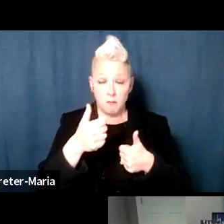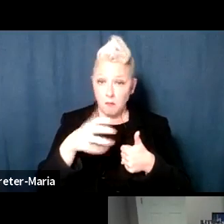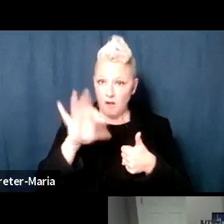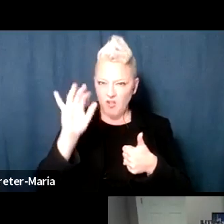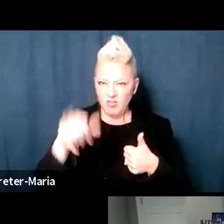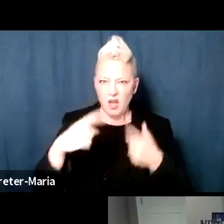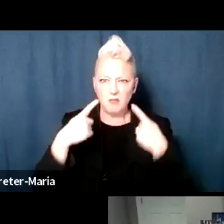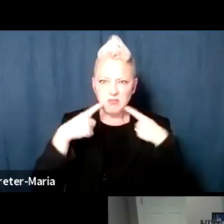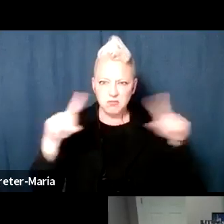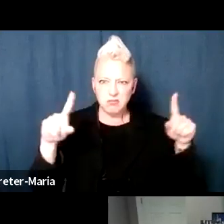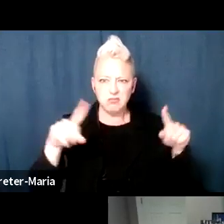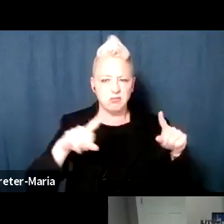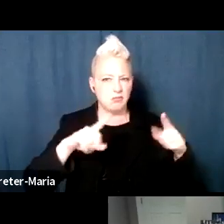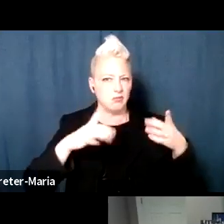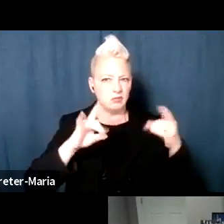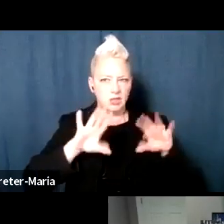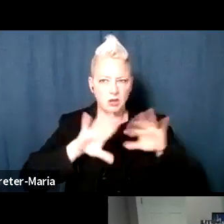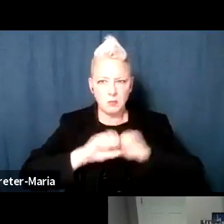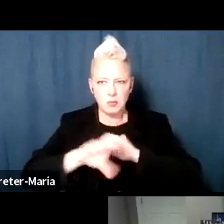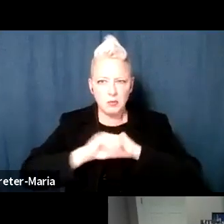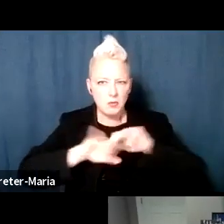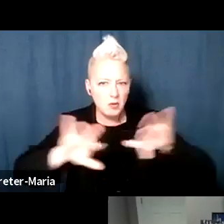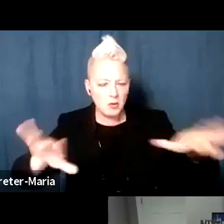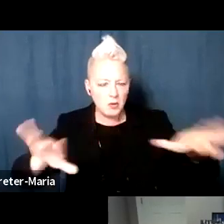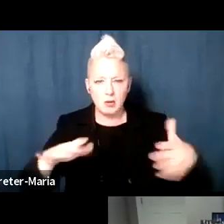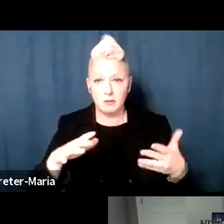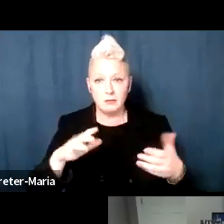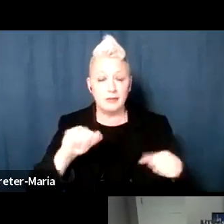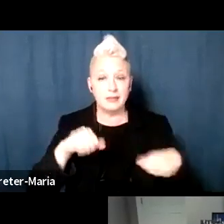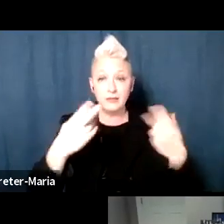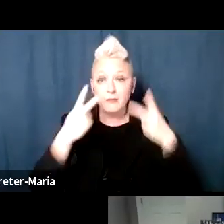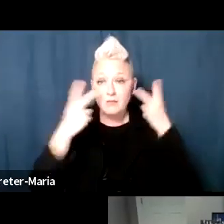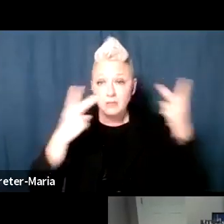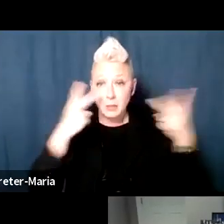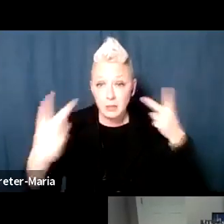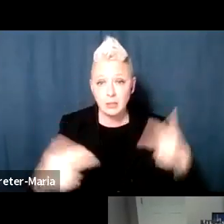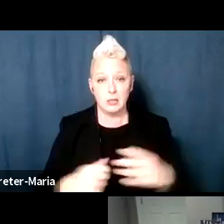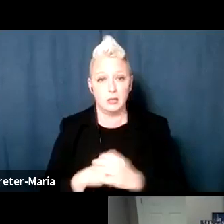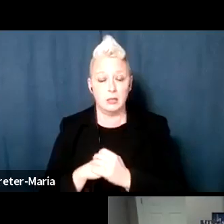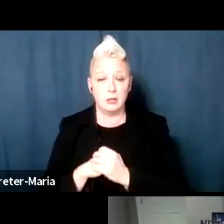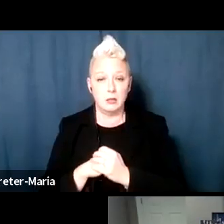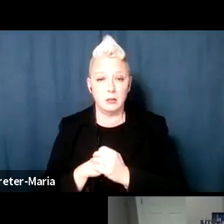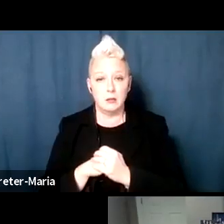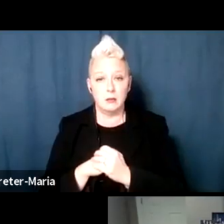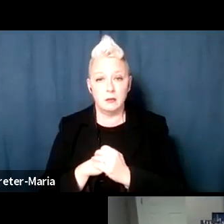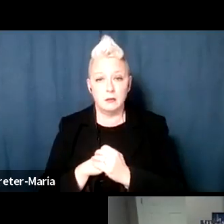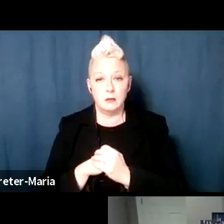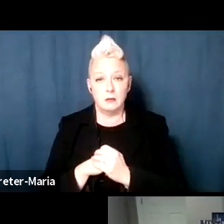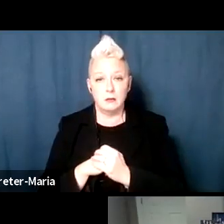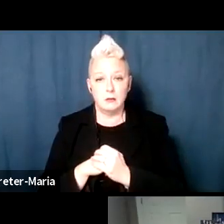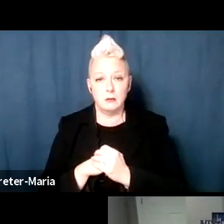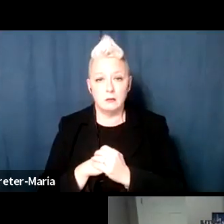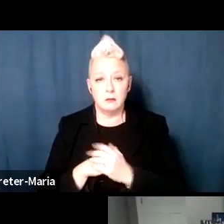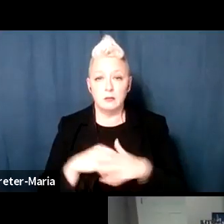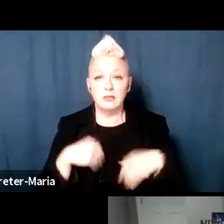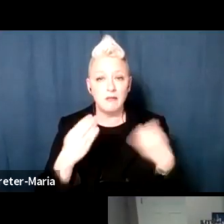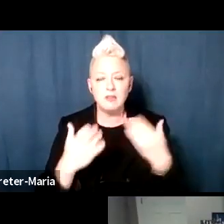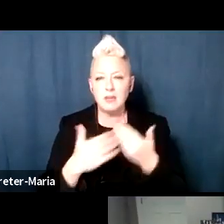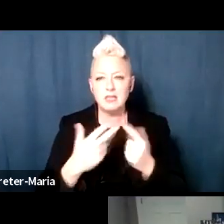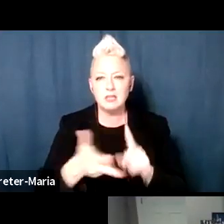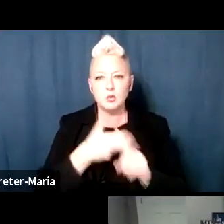They've found it's been successful for giving them visibility. They found it's been successful for recruiting.